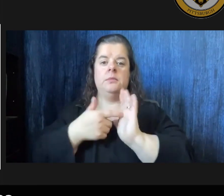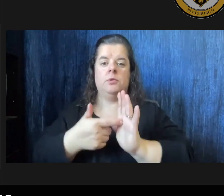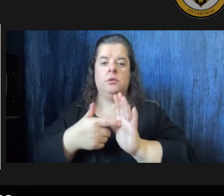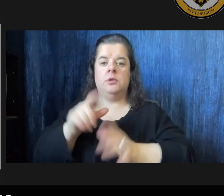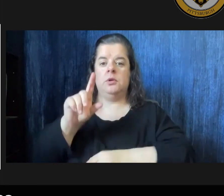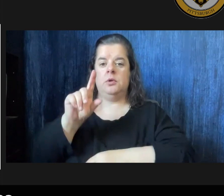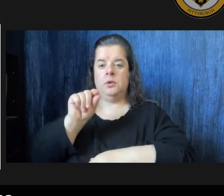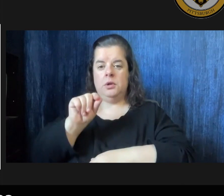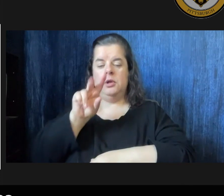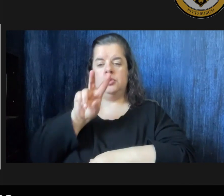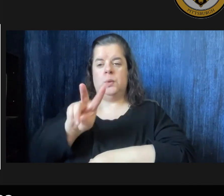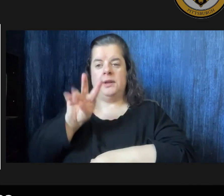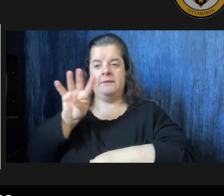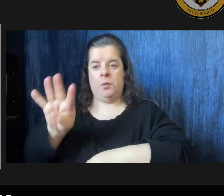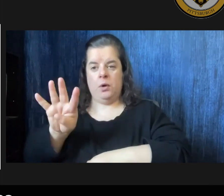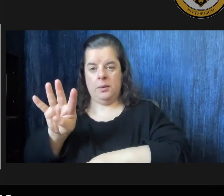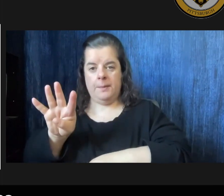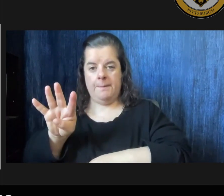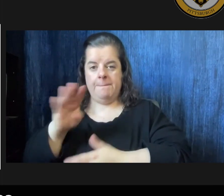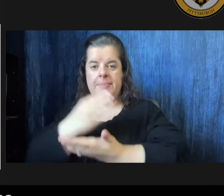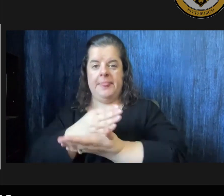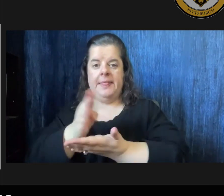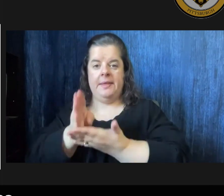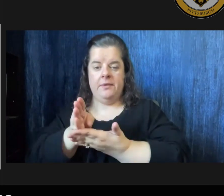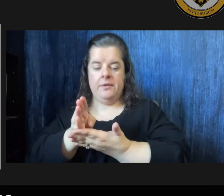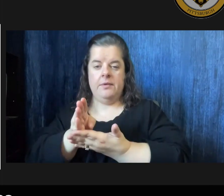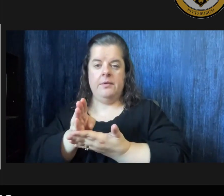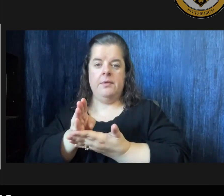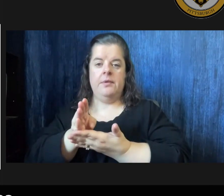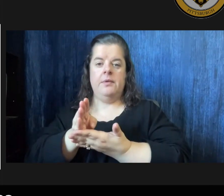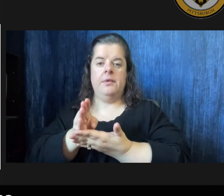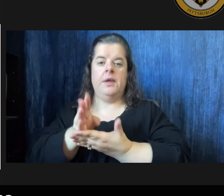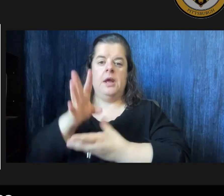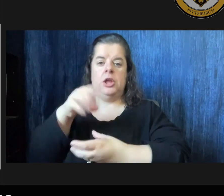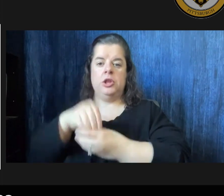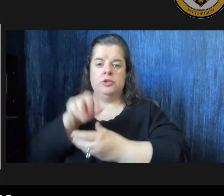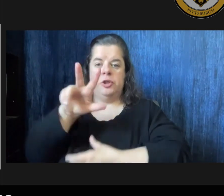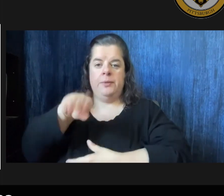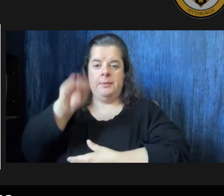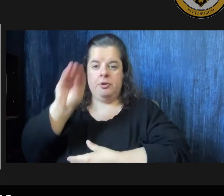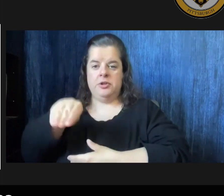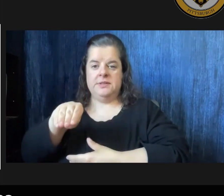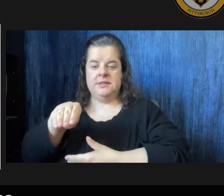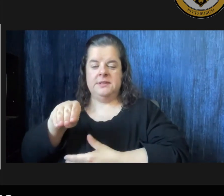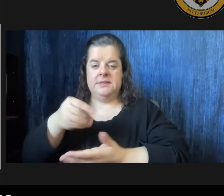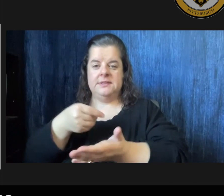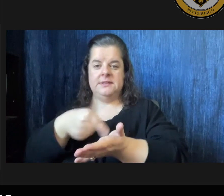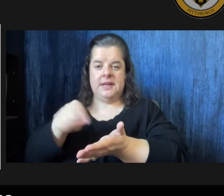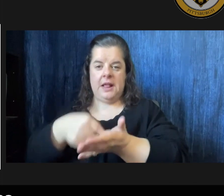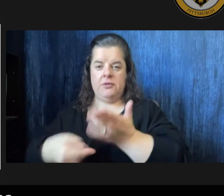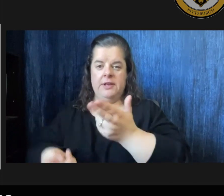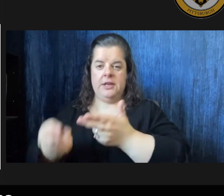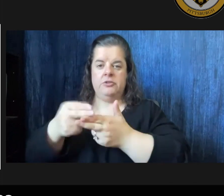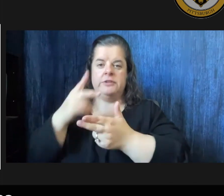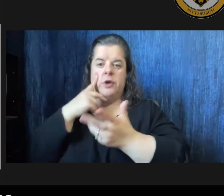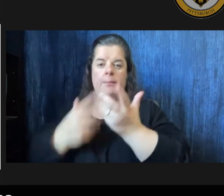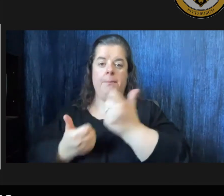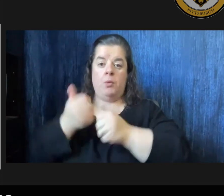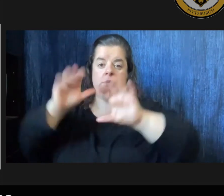2024 operating budget includes three percent salary increases for most of the workforce